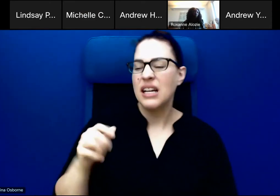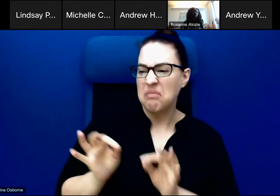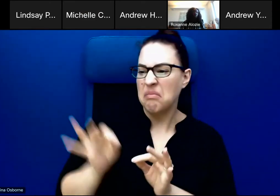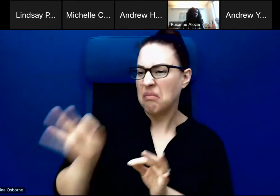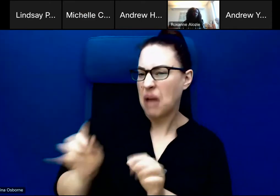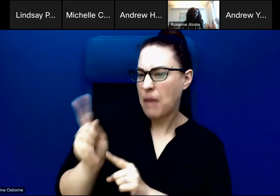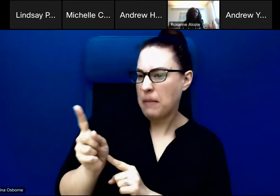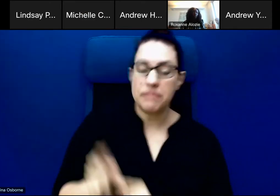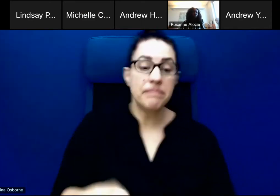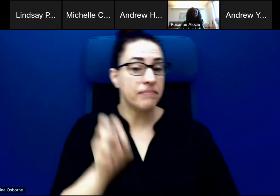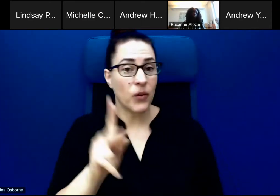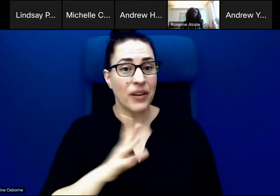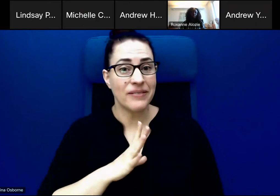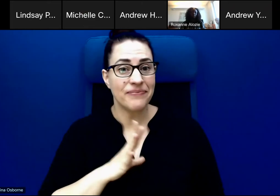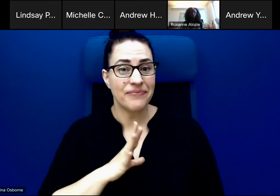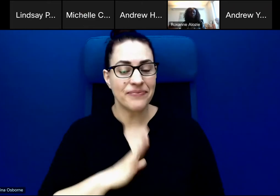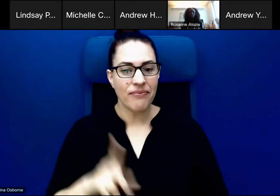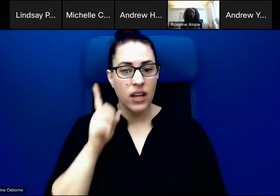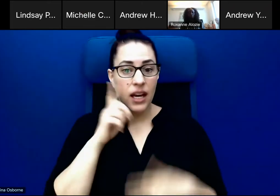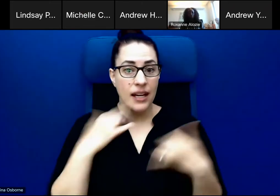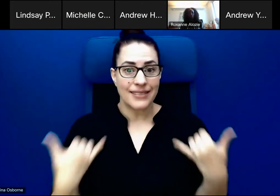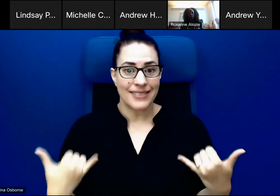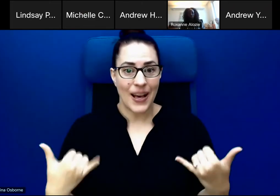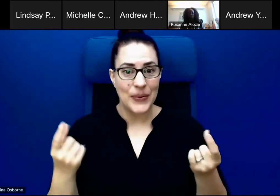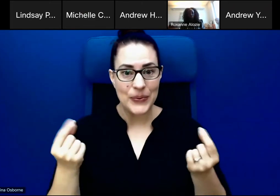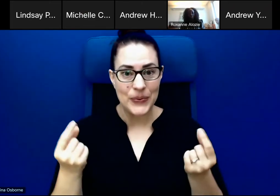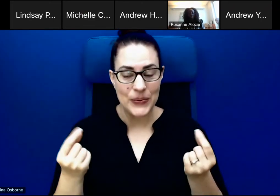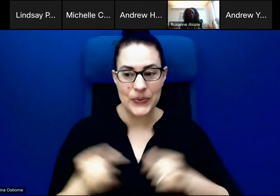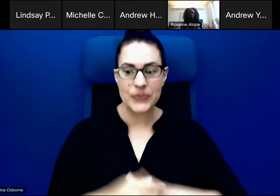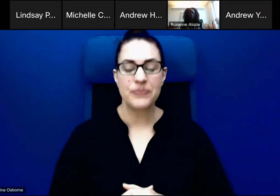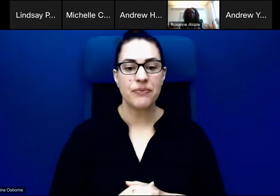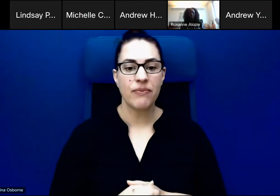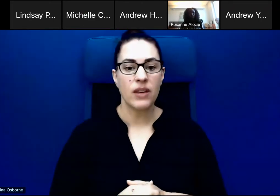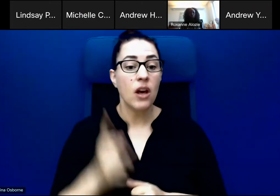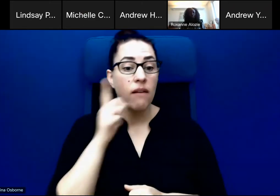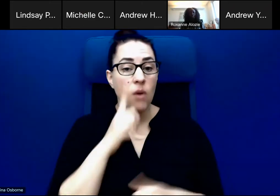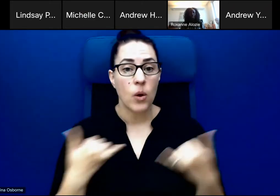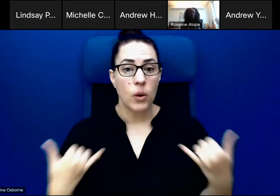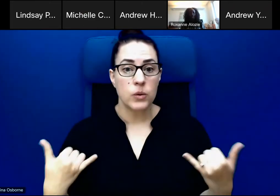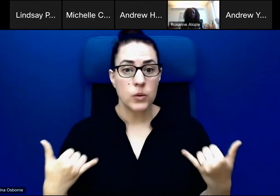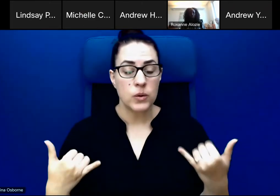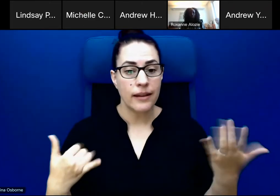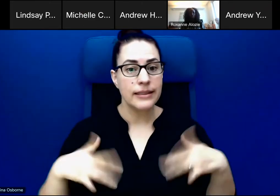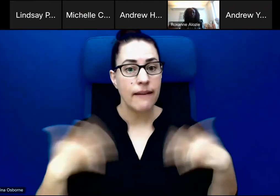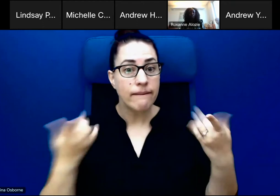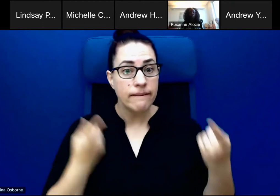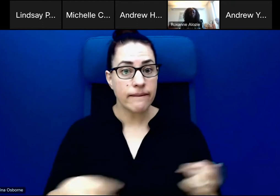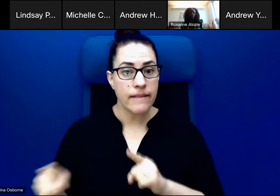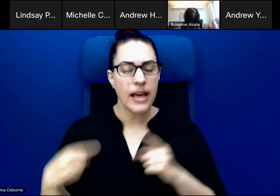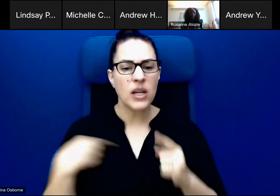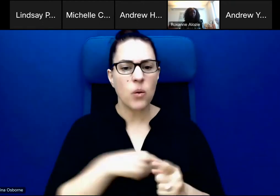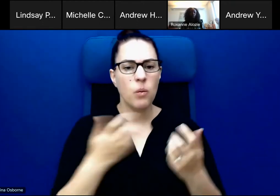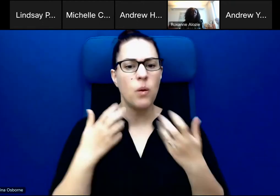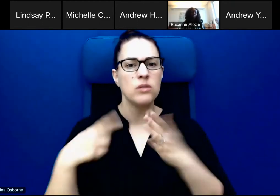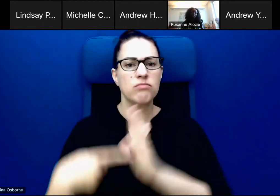All right. So, what we're going to do right now is we're going to spend, one of the things we want to do with today's event is we want to take the time to share a little